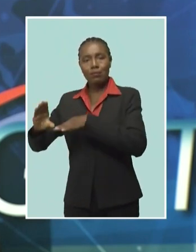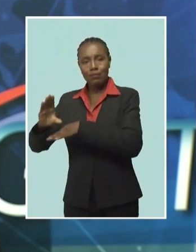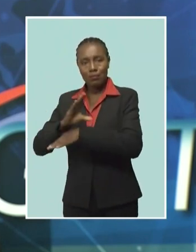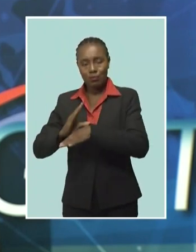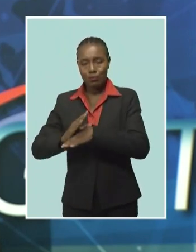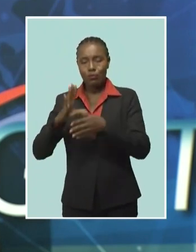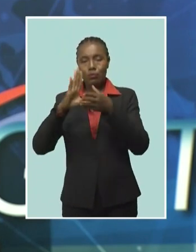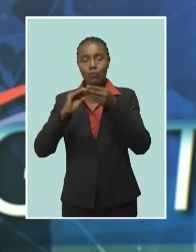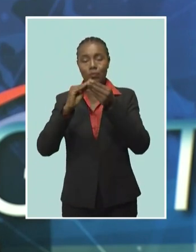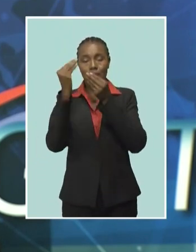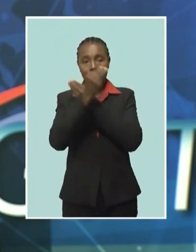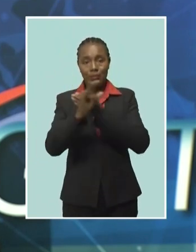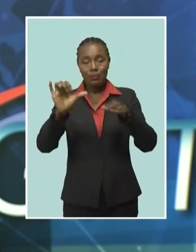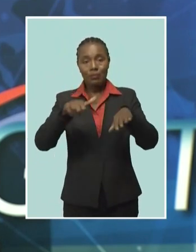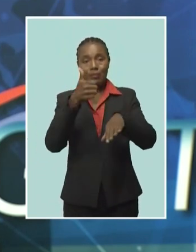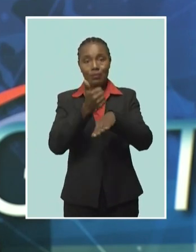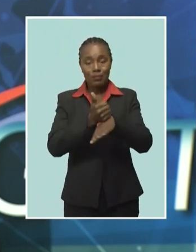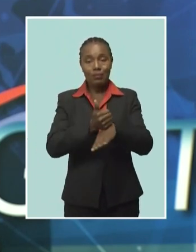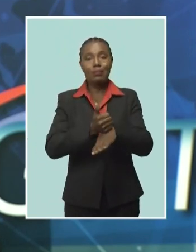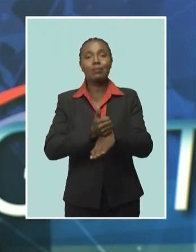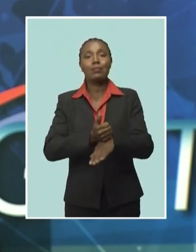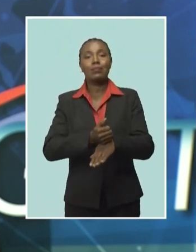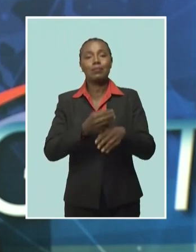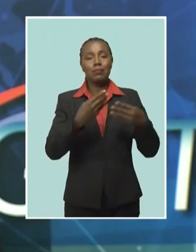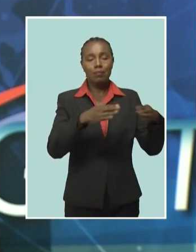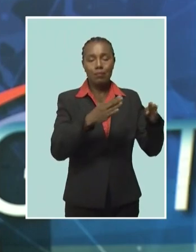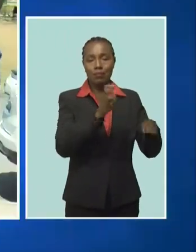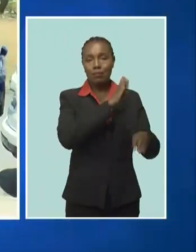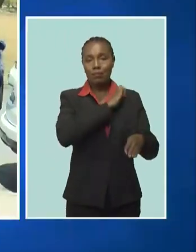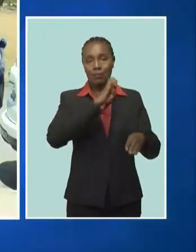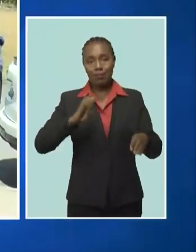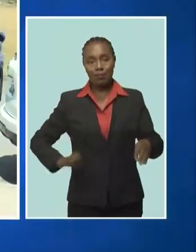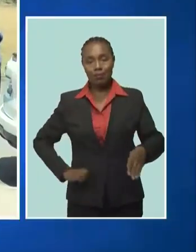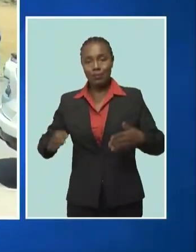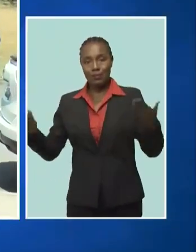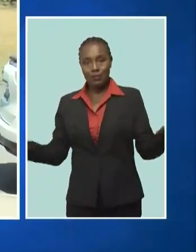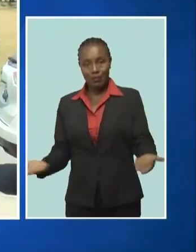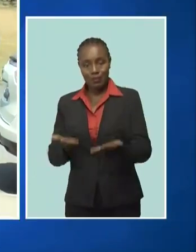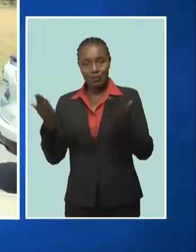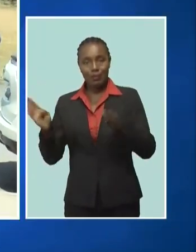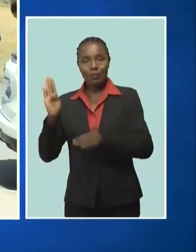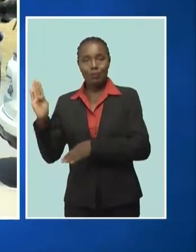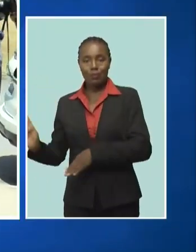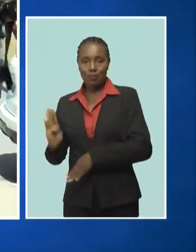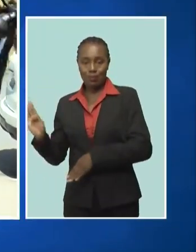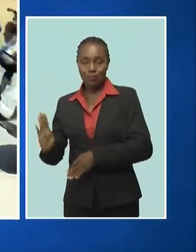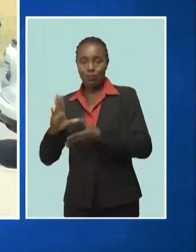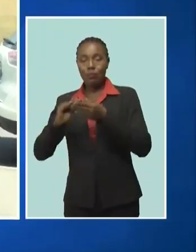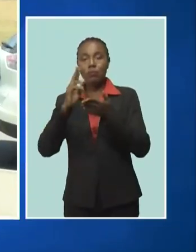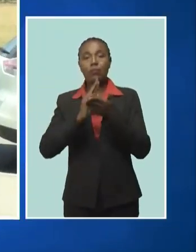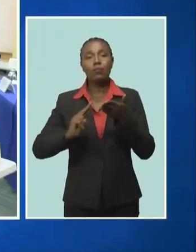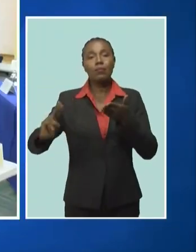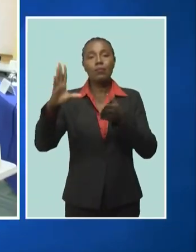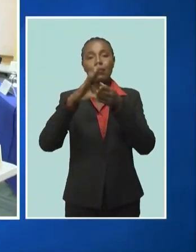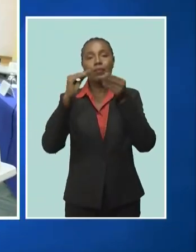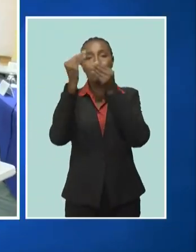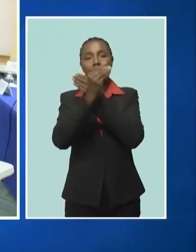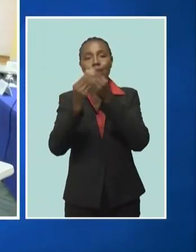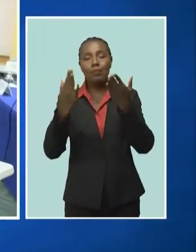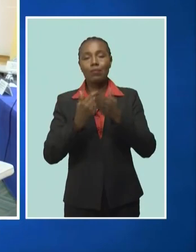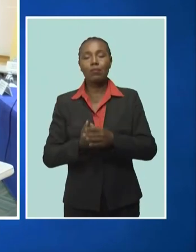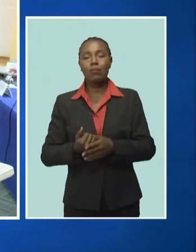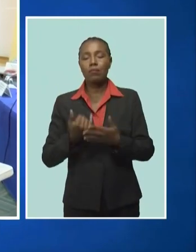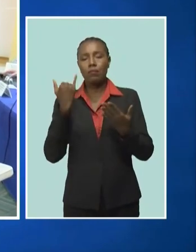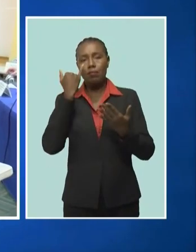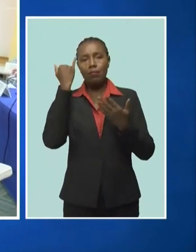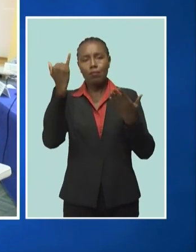establishment of the Panama Embassy in Barbados She told the gathering at the Kefil campus of the University of the West Indies that the initiative